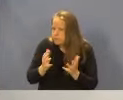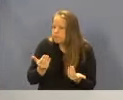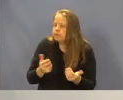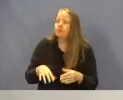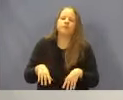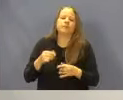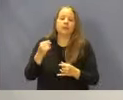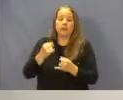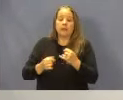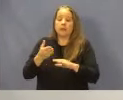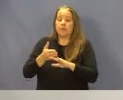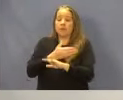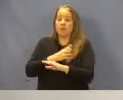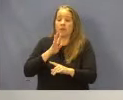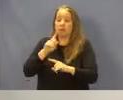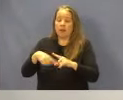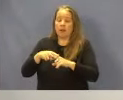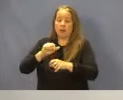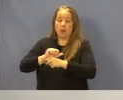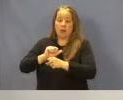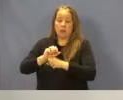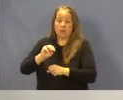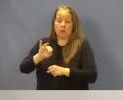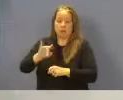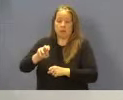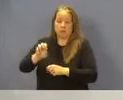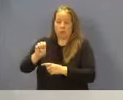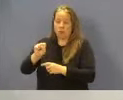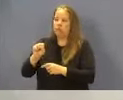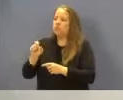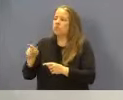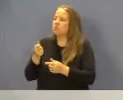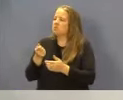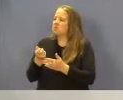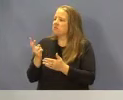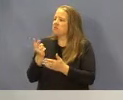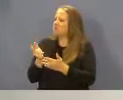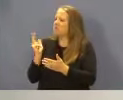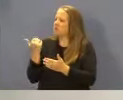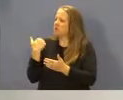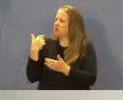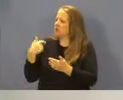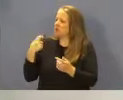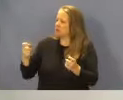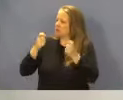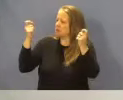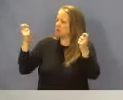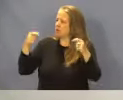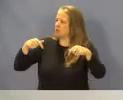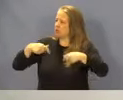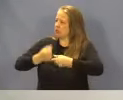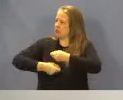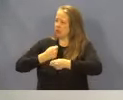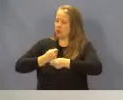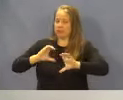lastly, before I go into employee milestones, Mr. Chairman, just a few weeks ago in this room, we celebrated this